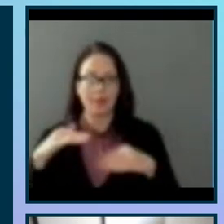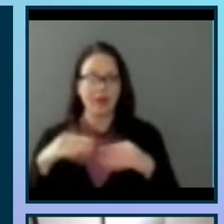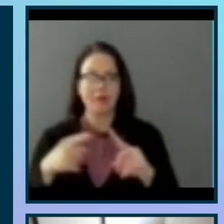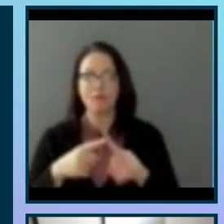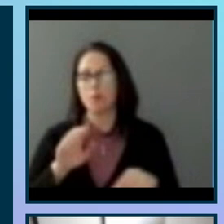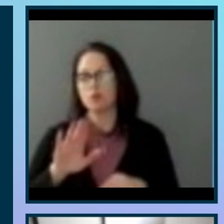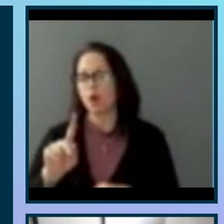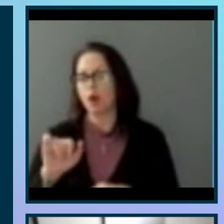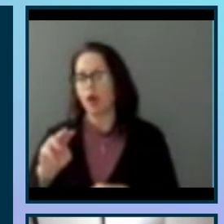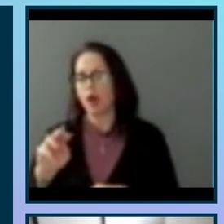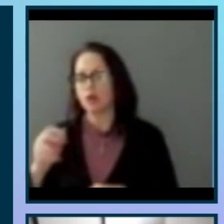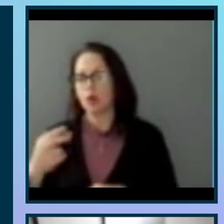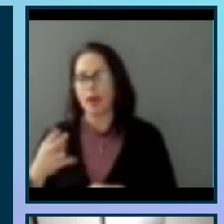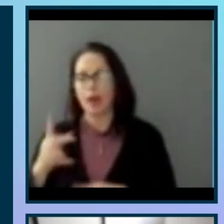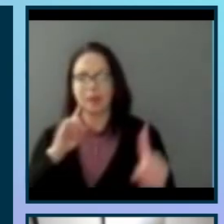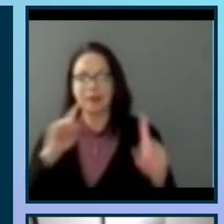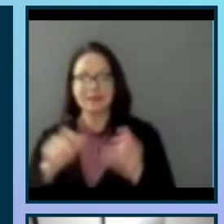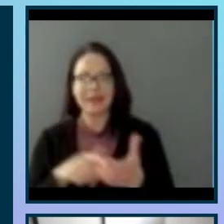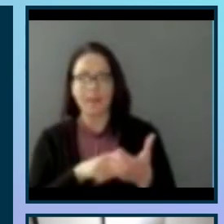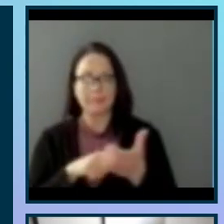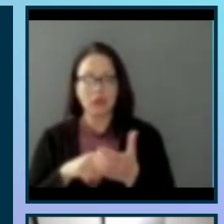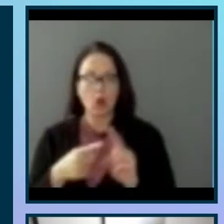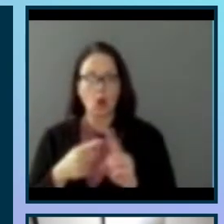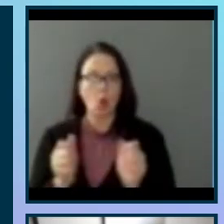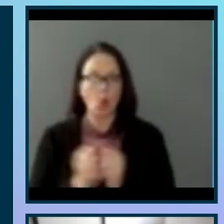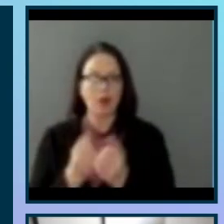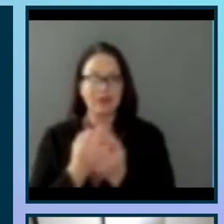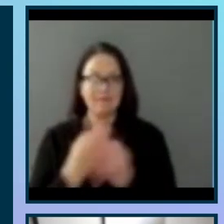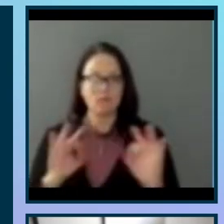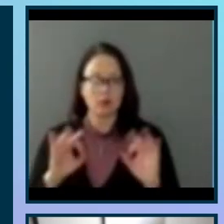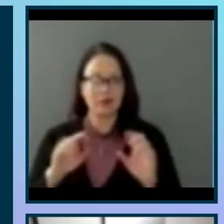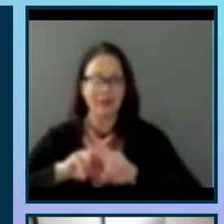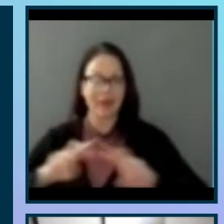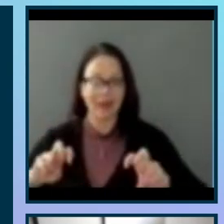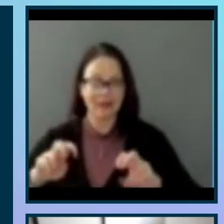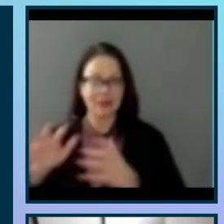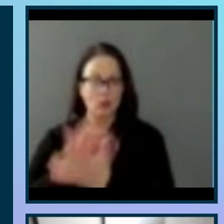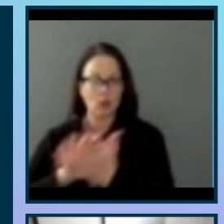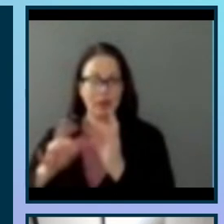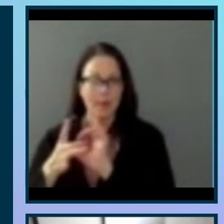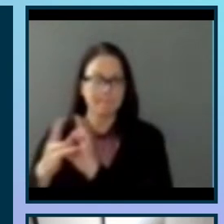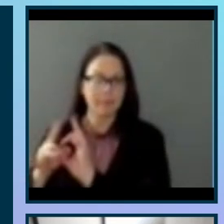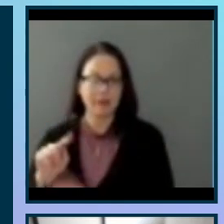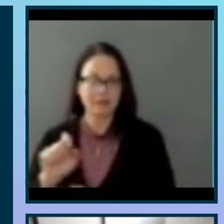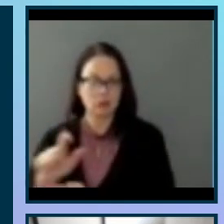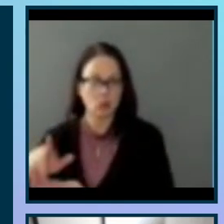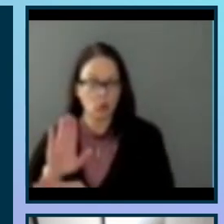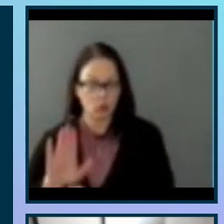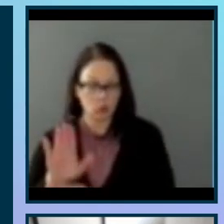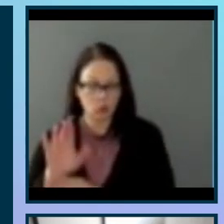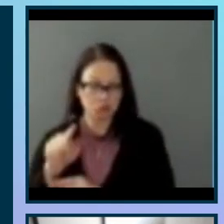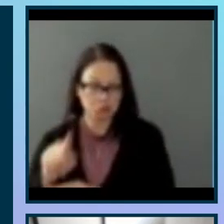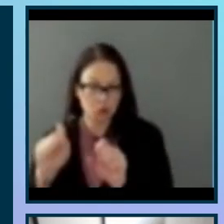meter, or other recording device with our free cloud-based analytical tool. You're given an option to start analyzing or to learn